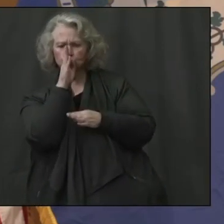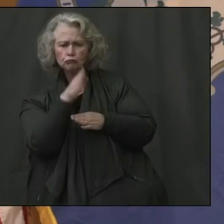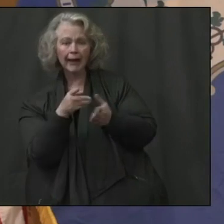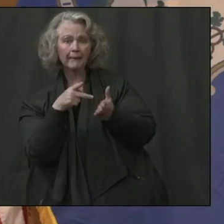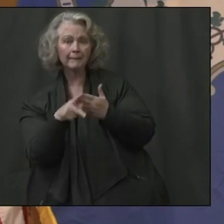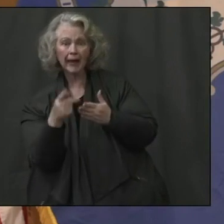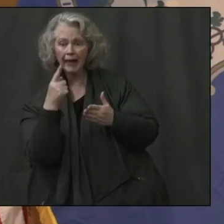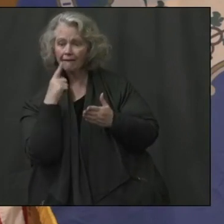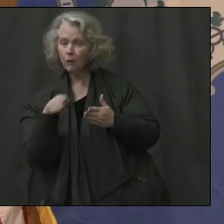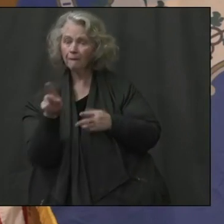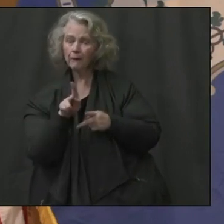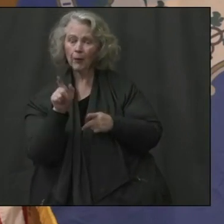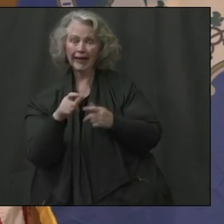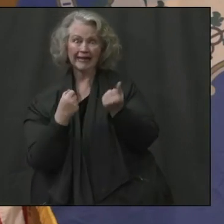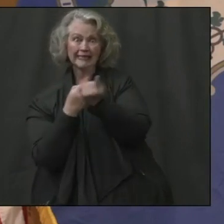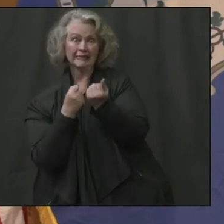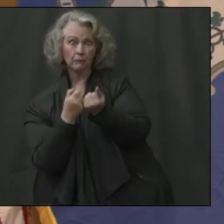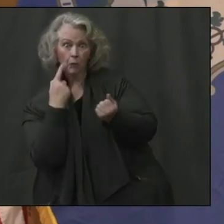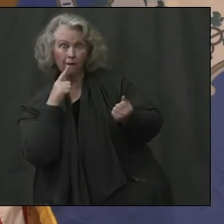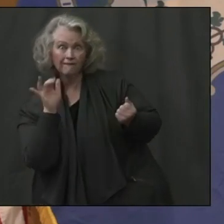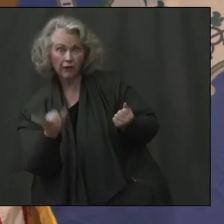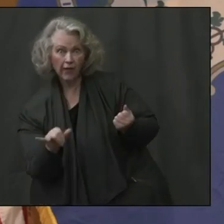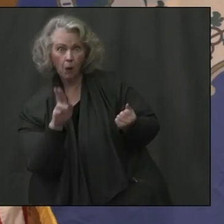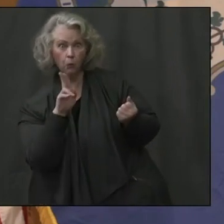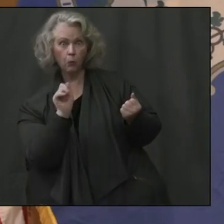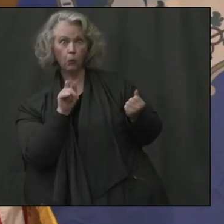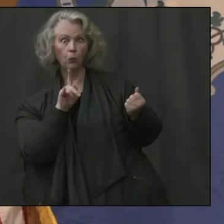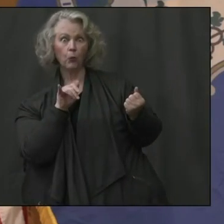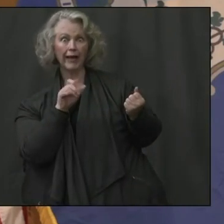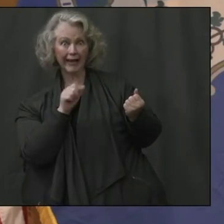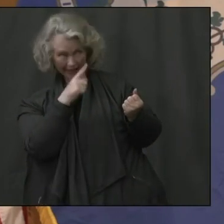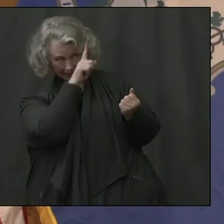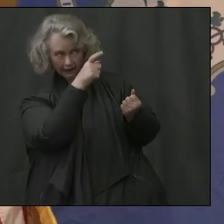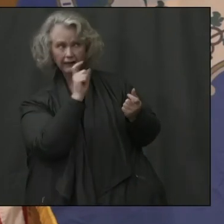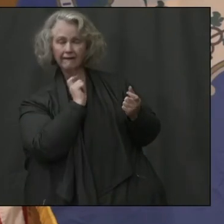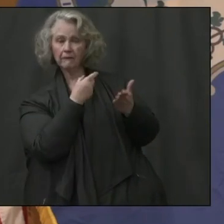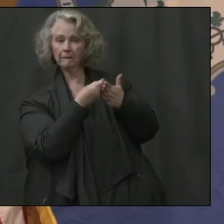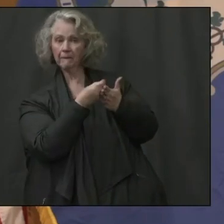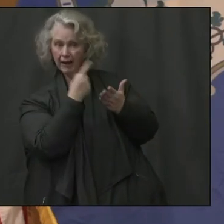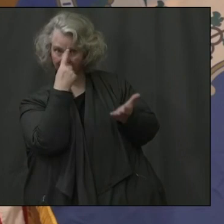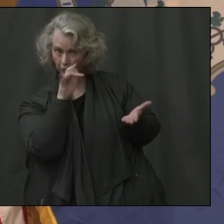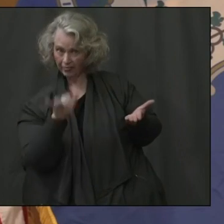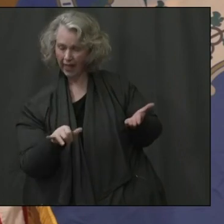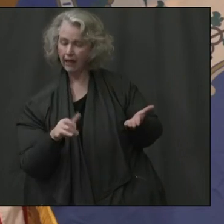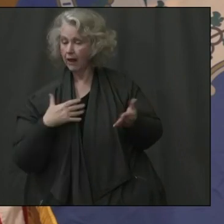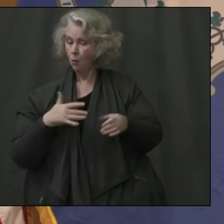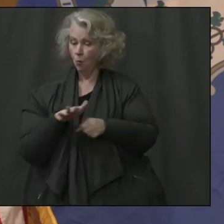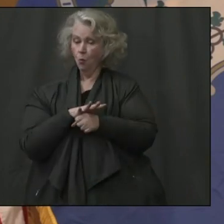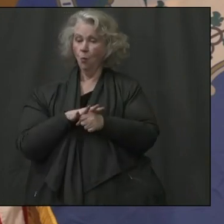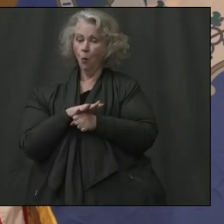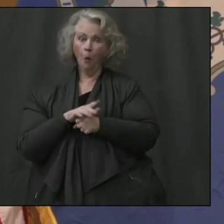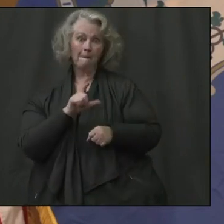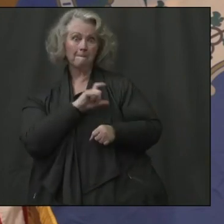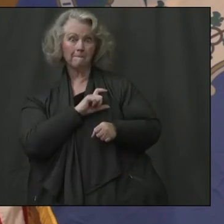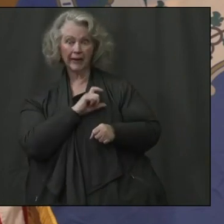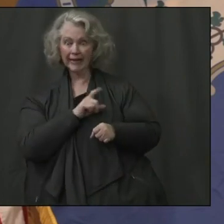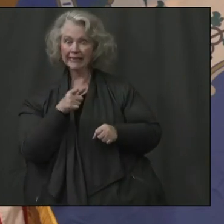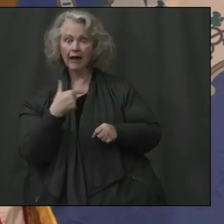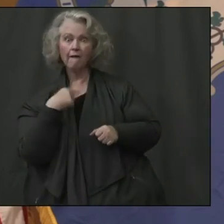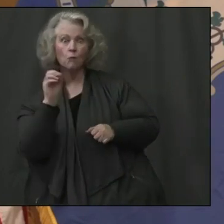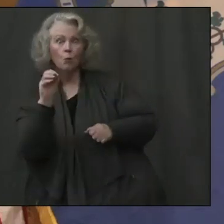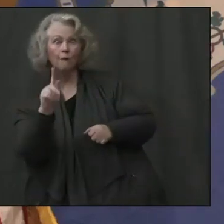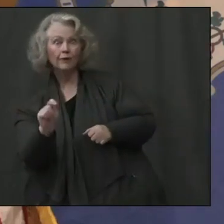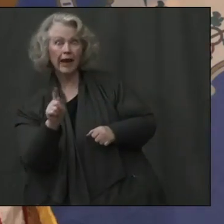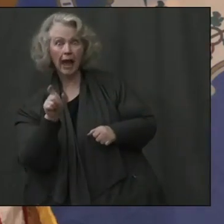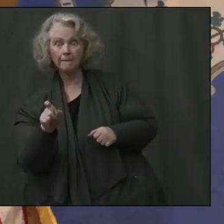need that support. The federal government has provided additional funding. To our local police department, if you're incurring overtime expenses,